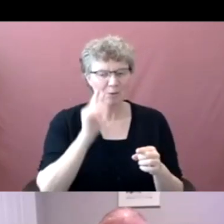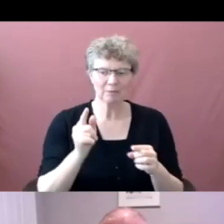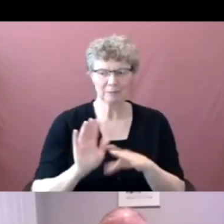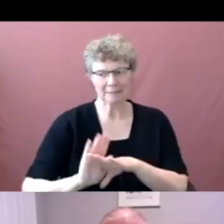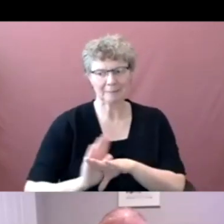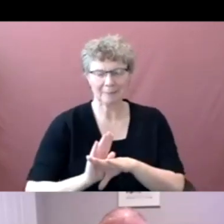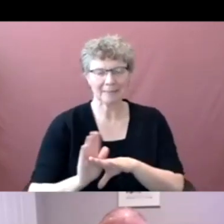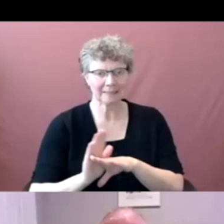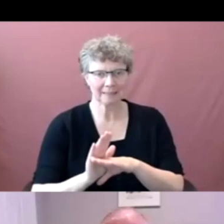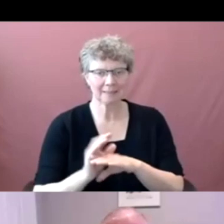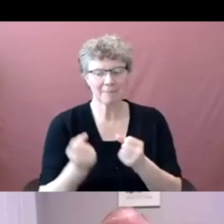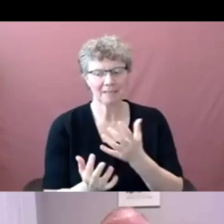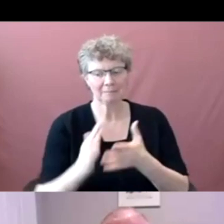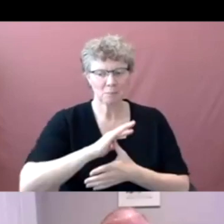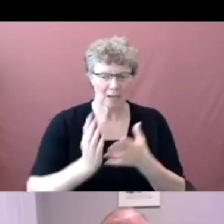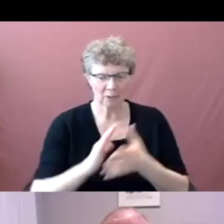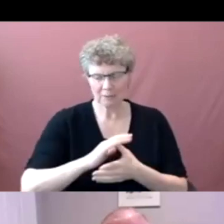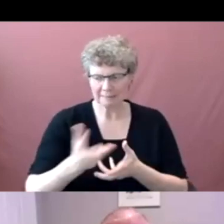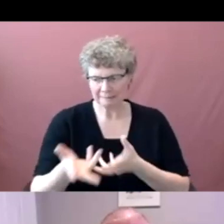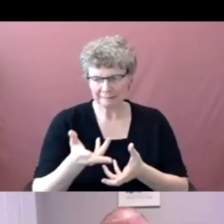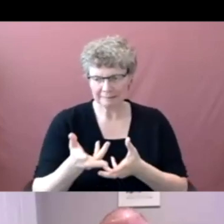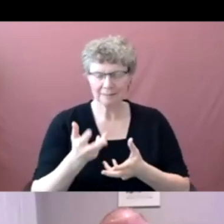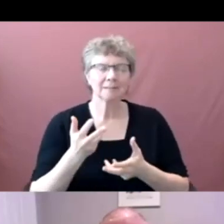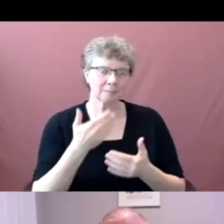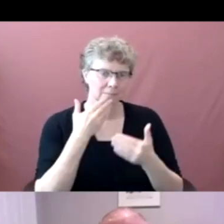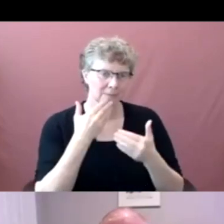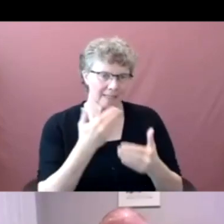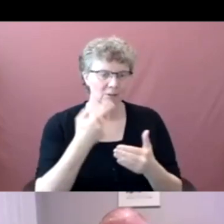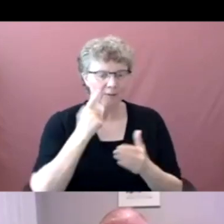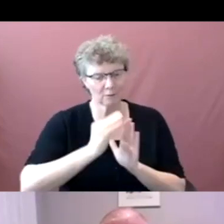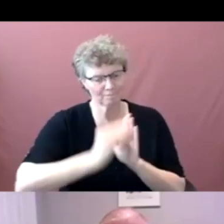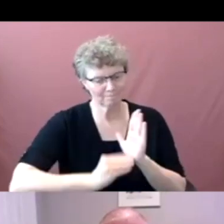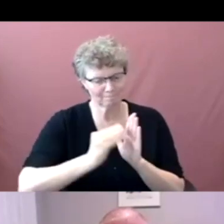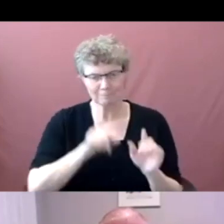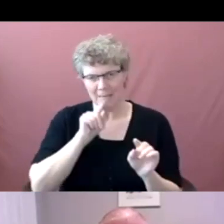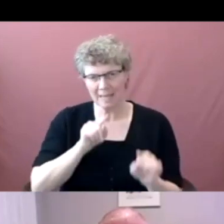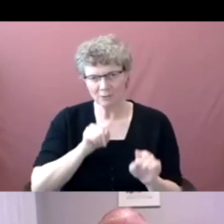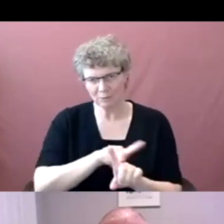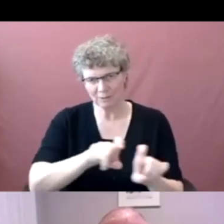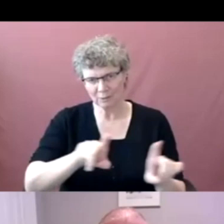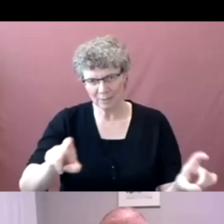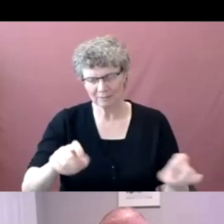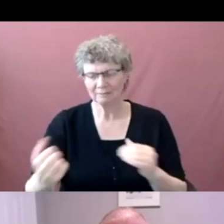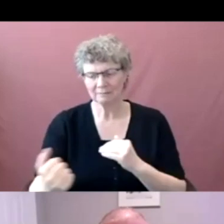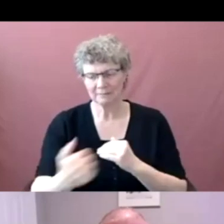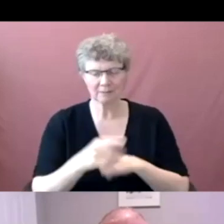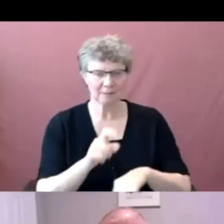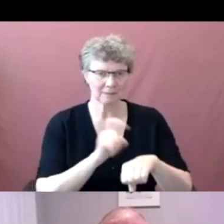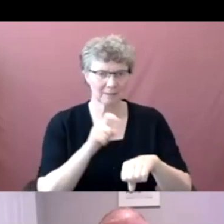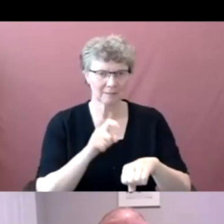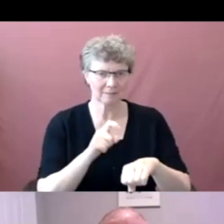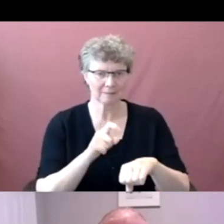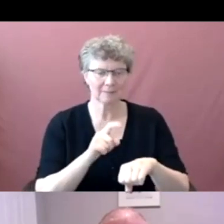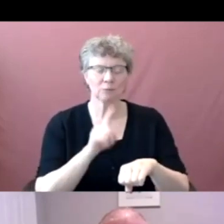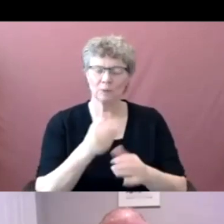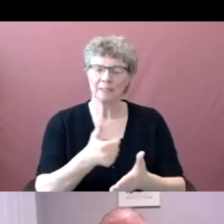much appreciate you getting the workbook submissions completed in time. It's really helped inform the process and will